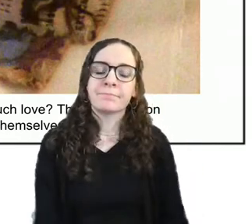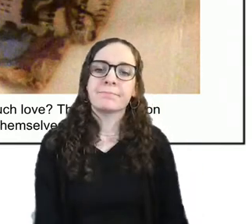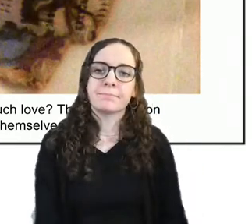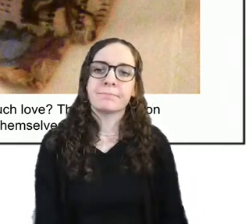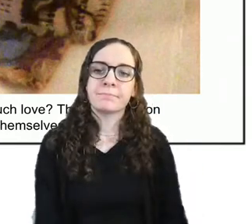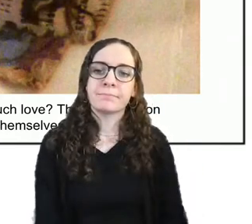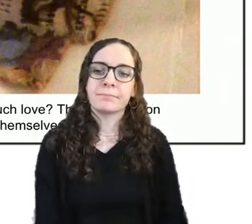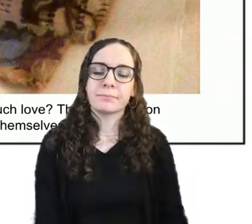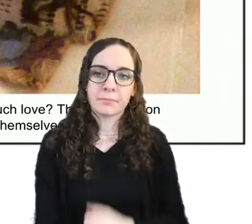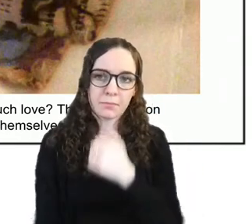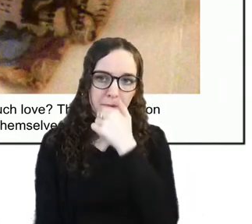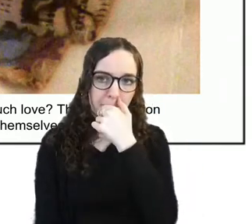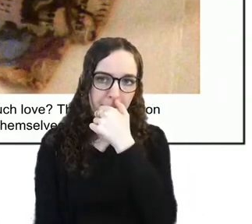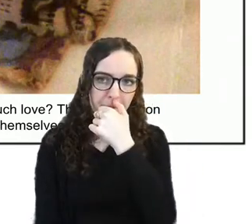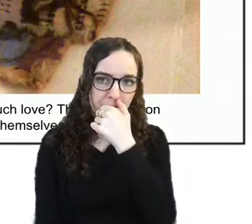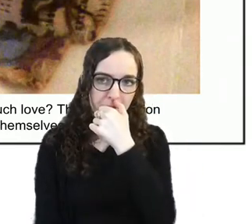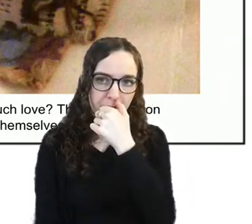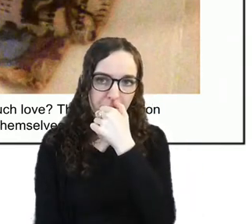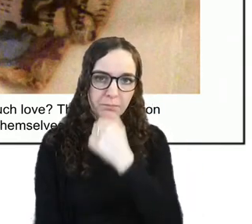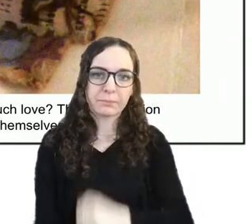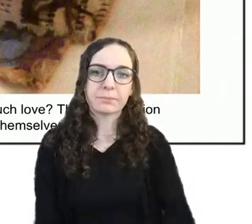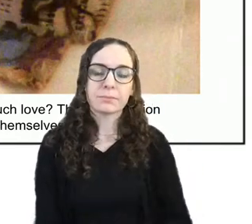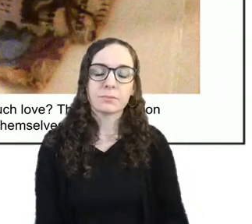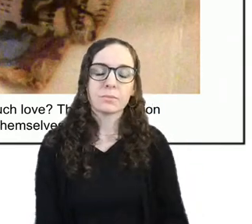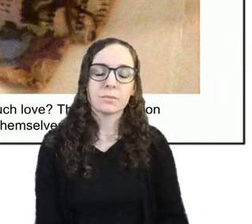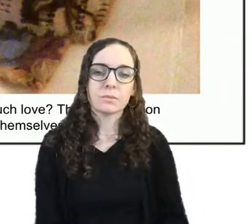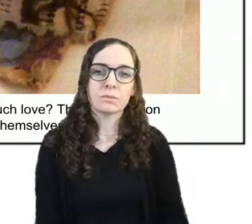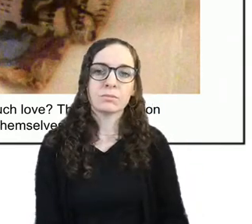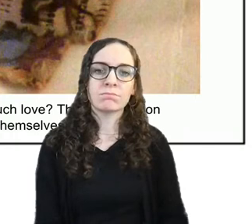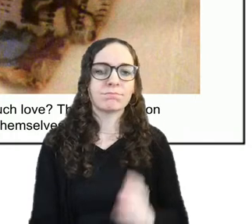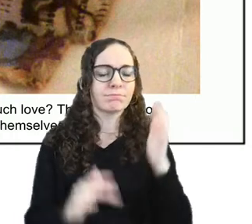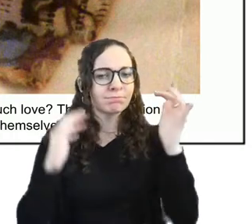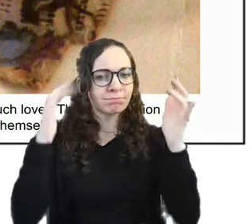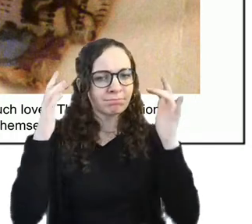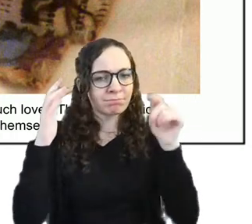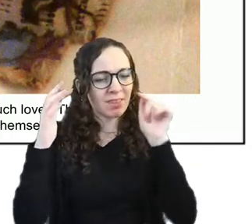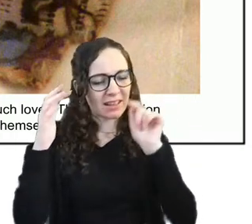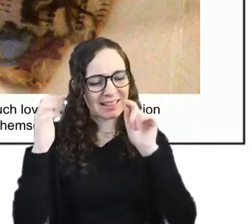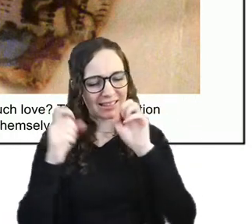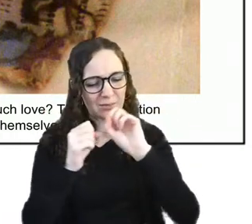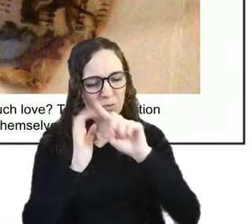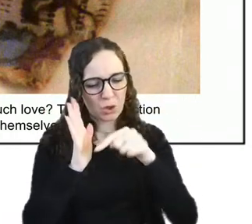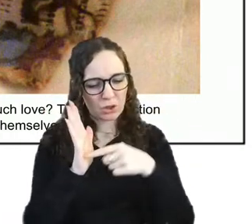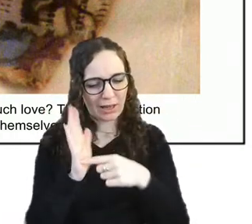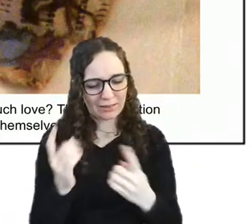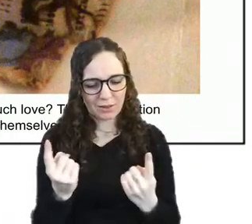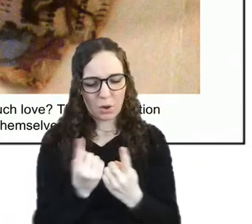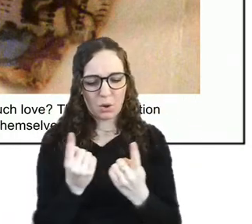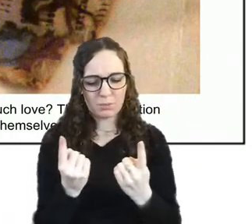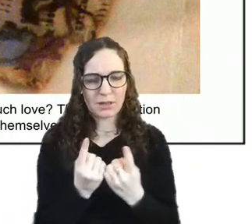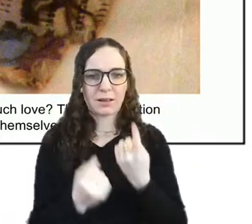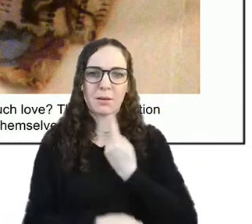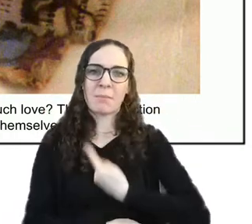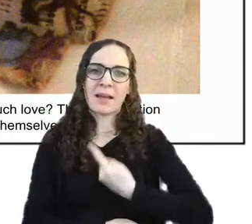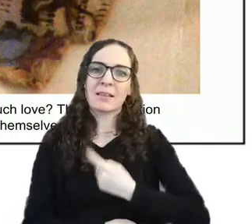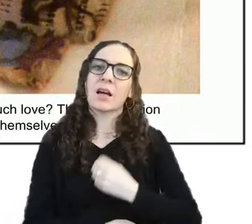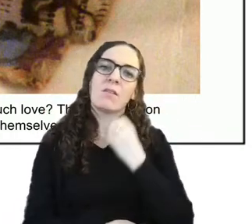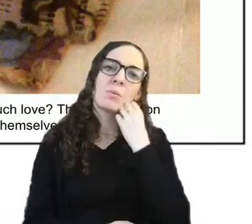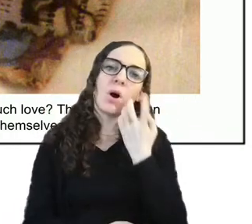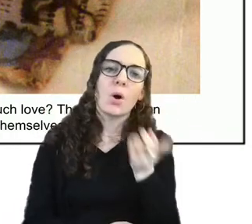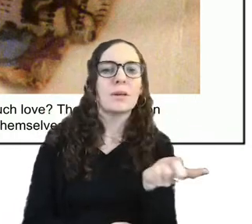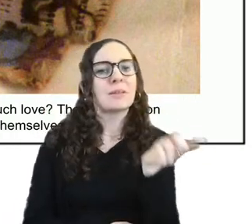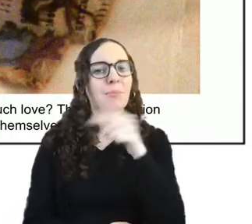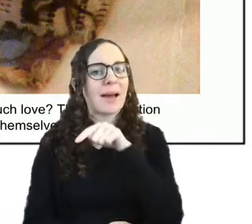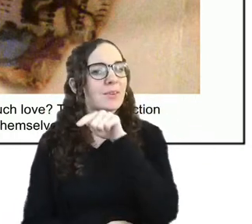so i'm thinking about this project thinking about like objects um i always come back to these which are the love tokens